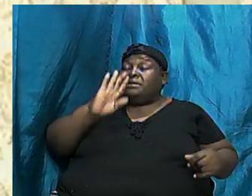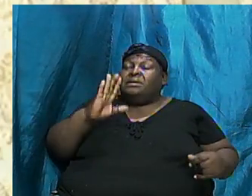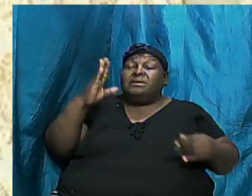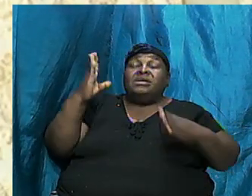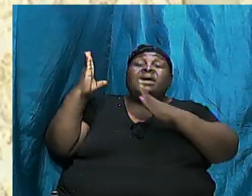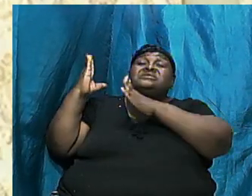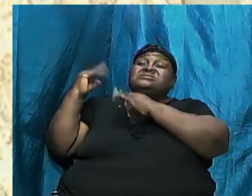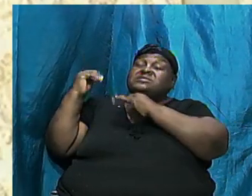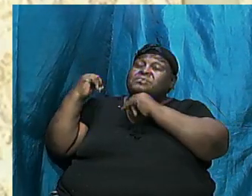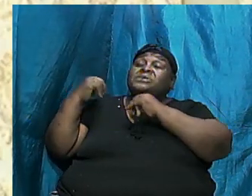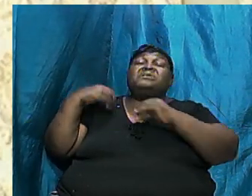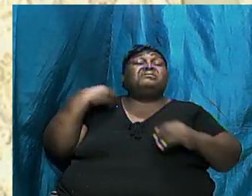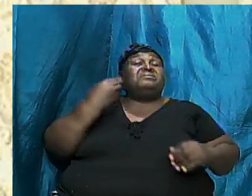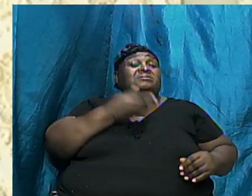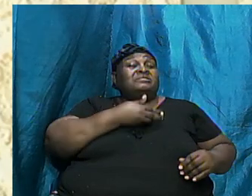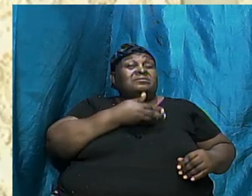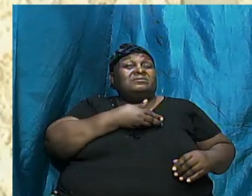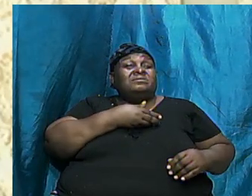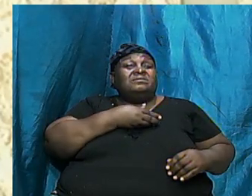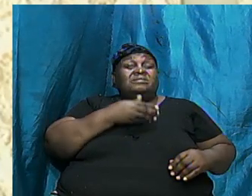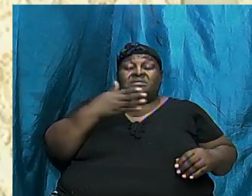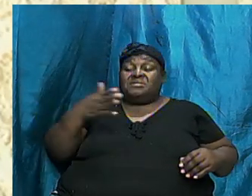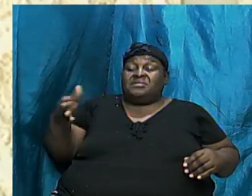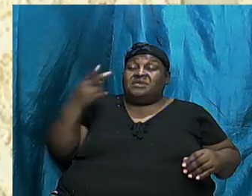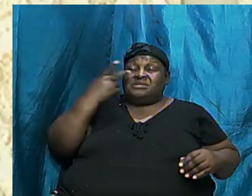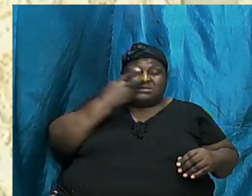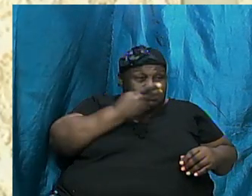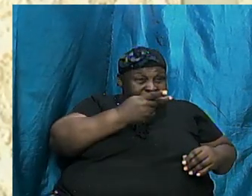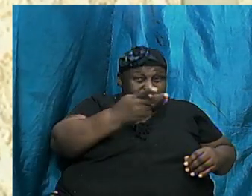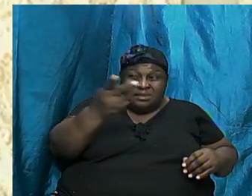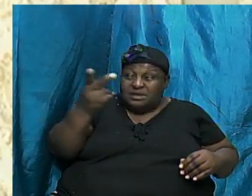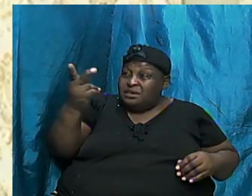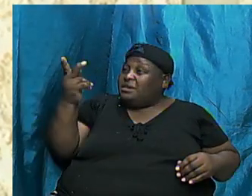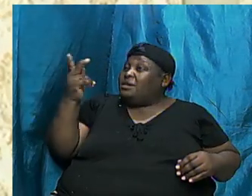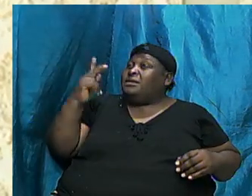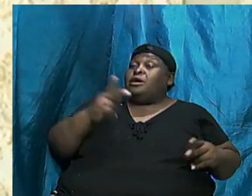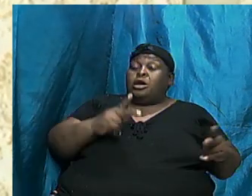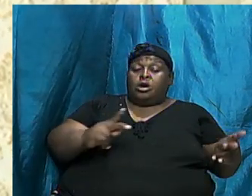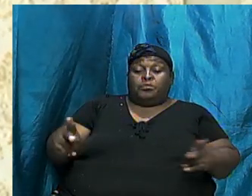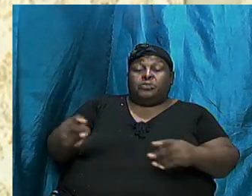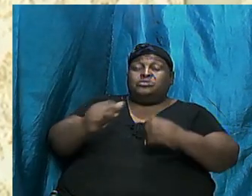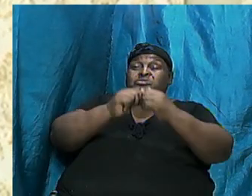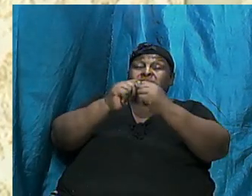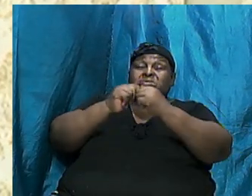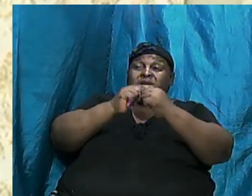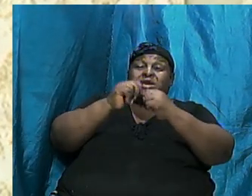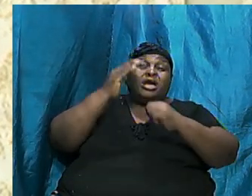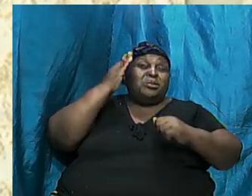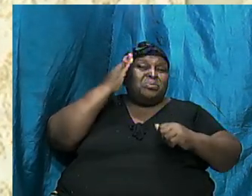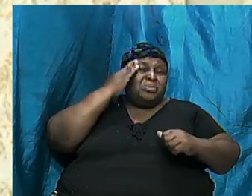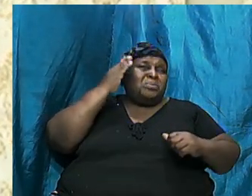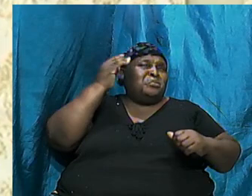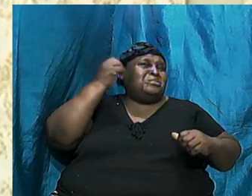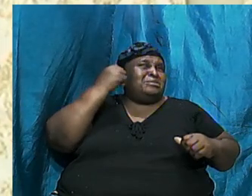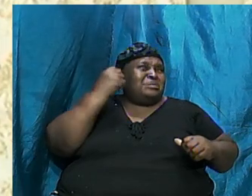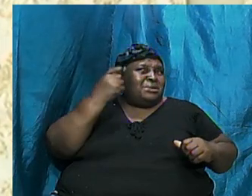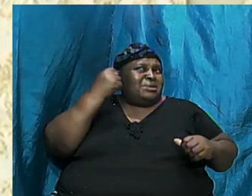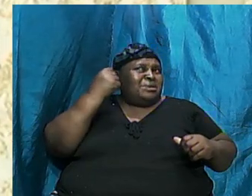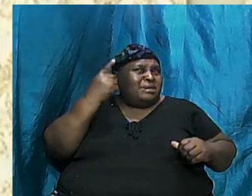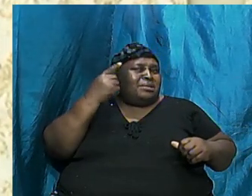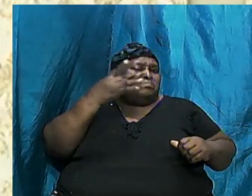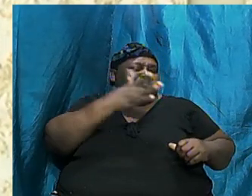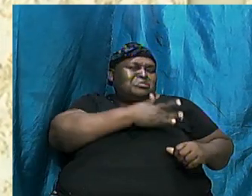virtue of the things that we see around us to put it together and know and understand and appreciate